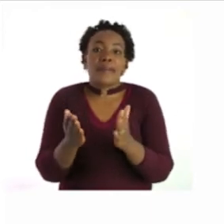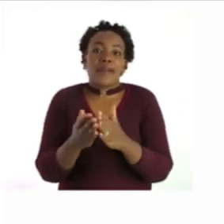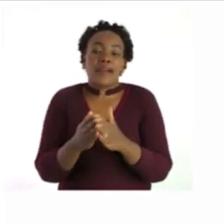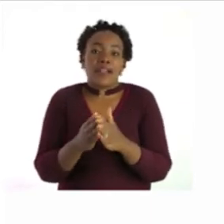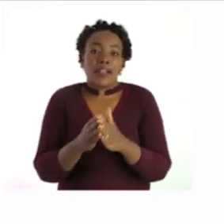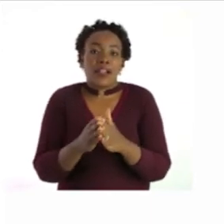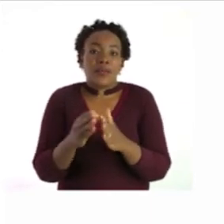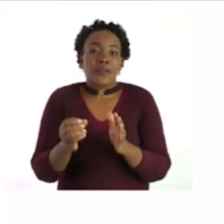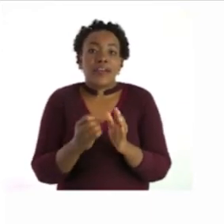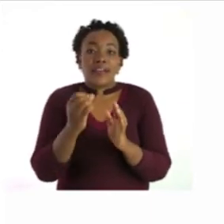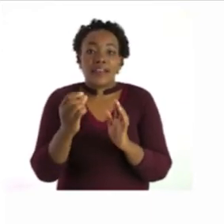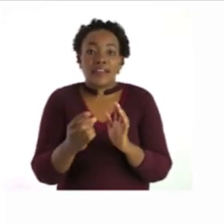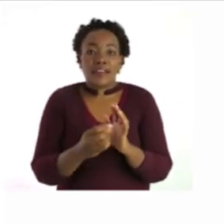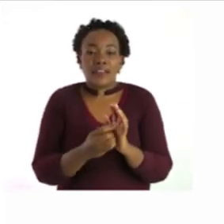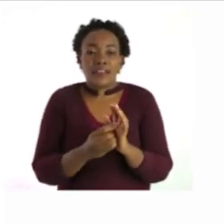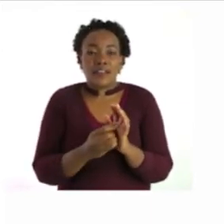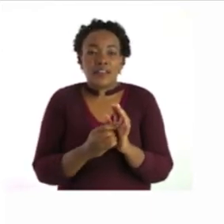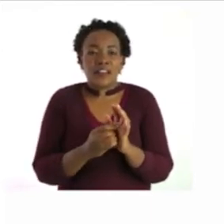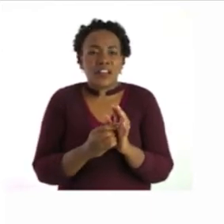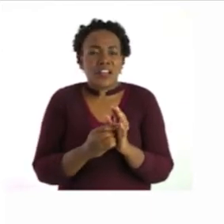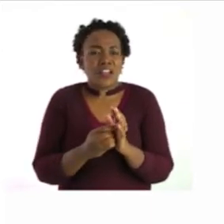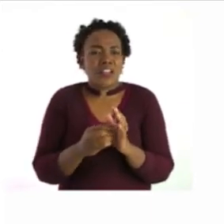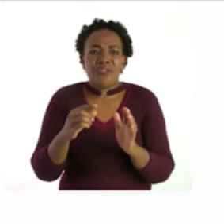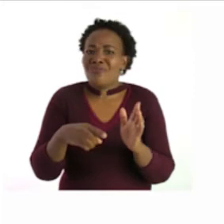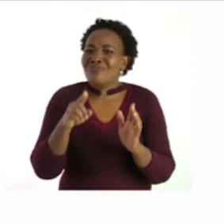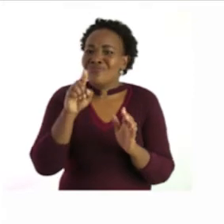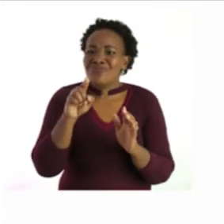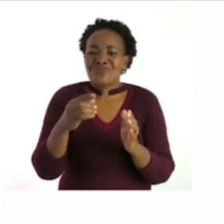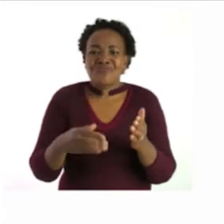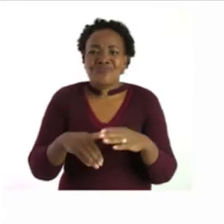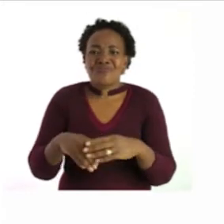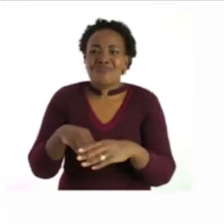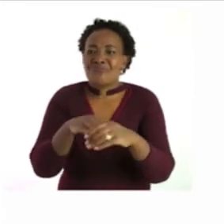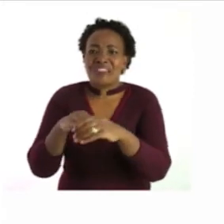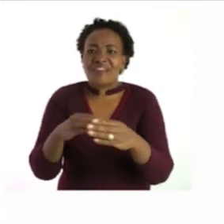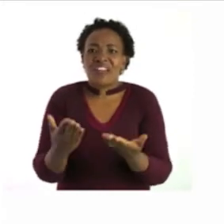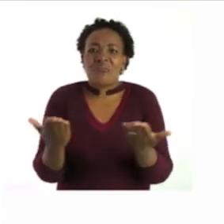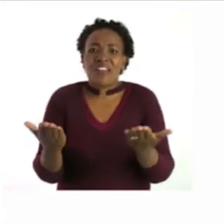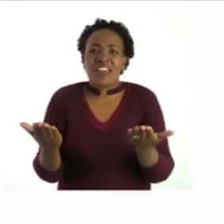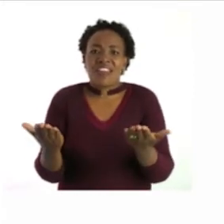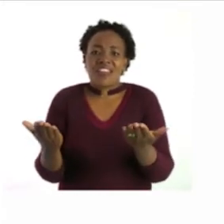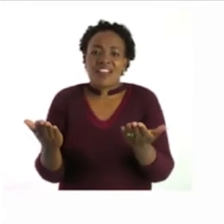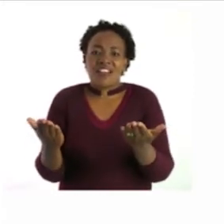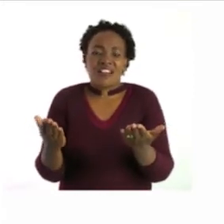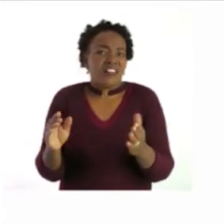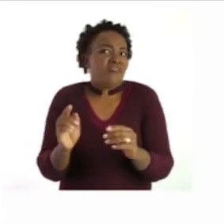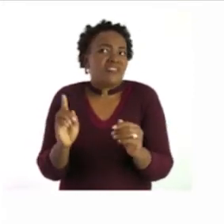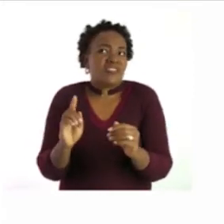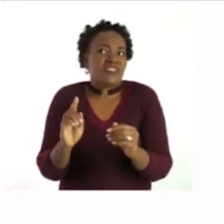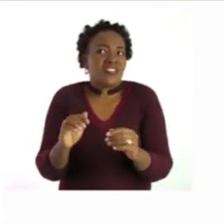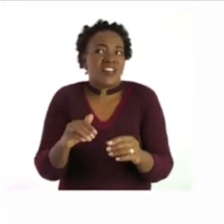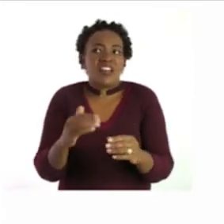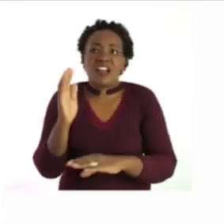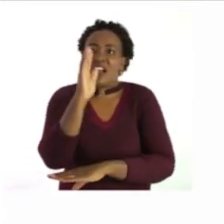we are given a guideline where are you going you don't just say safari or